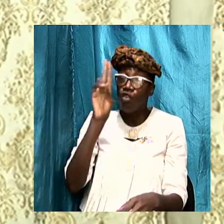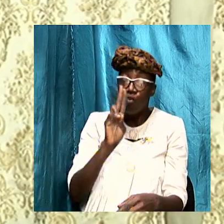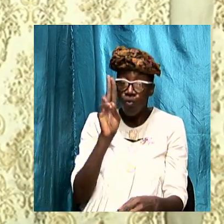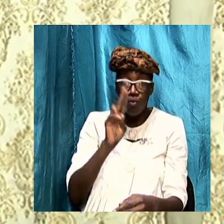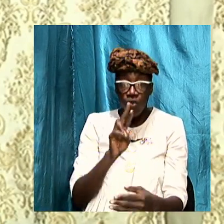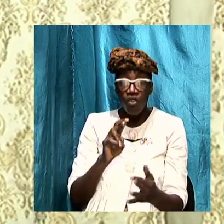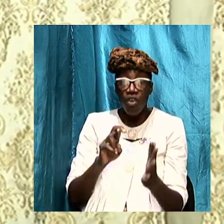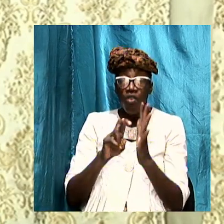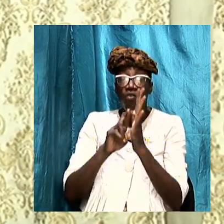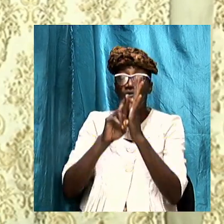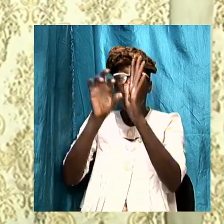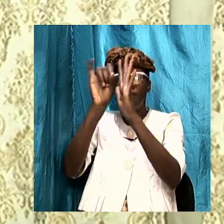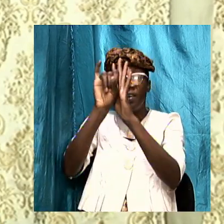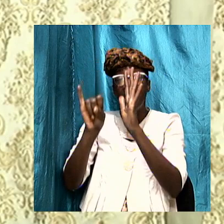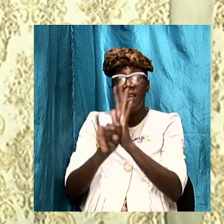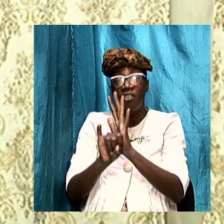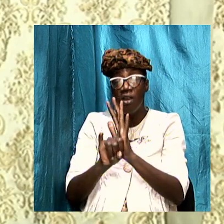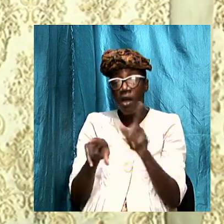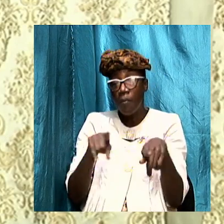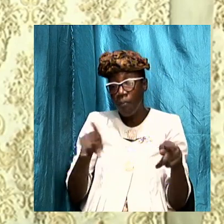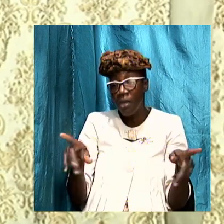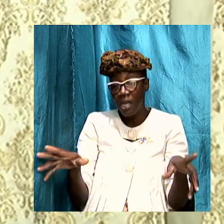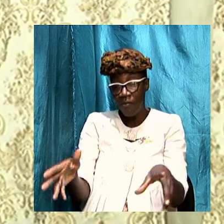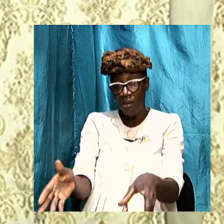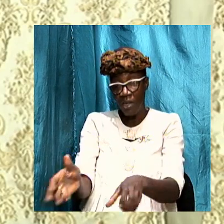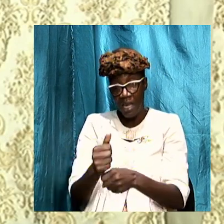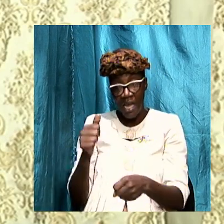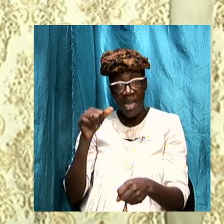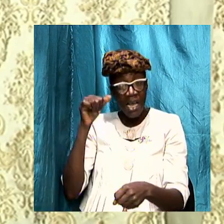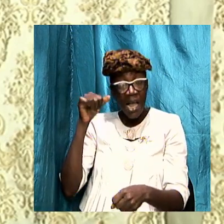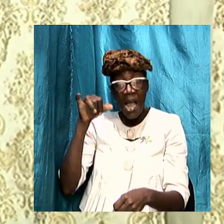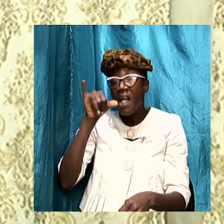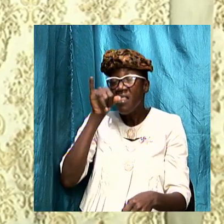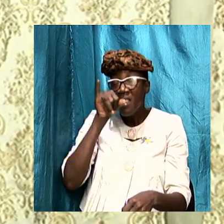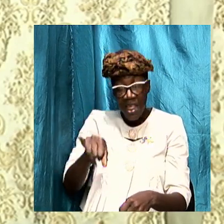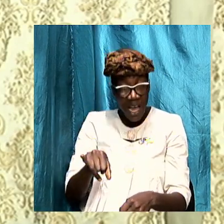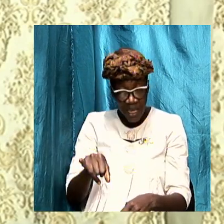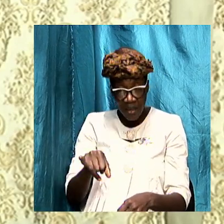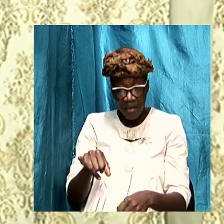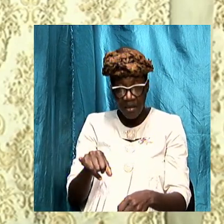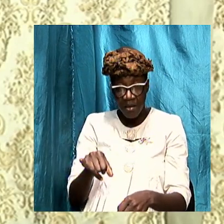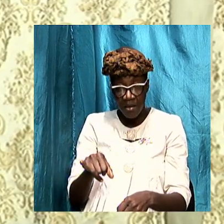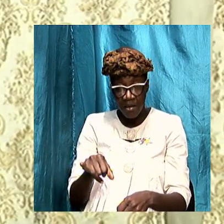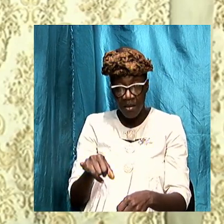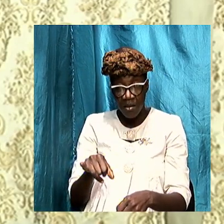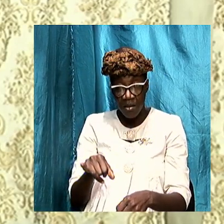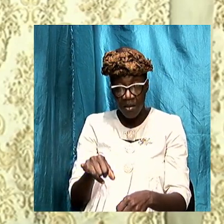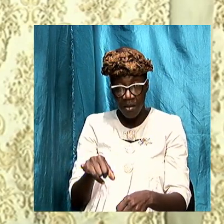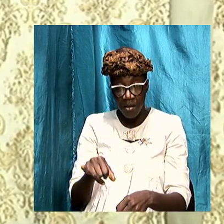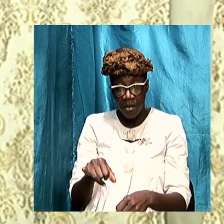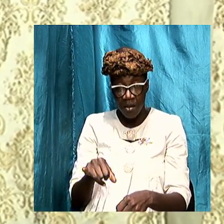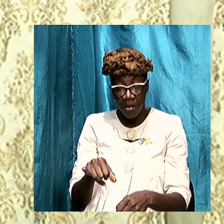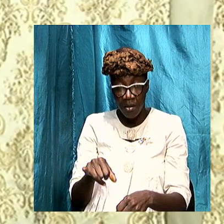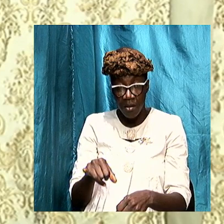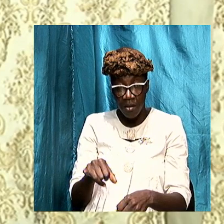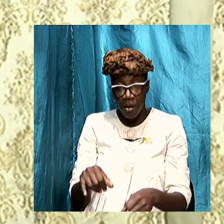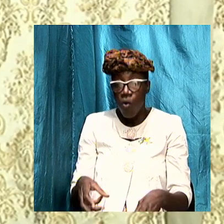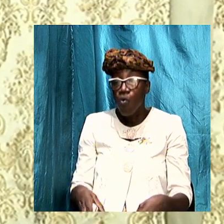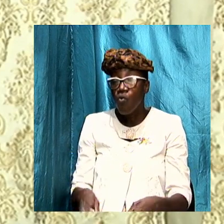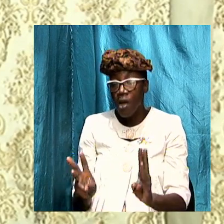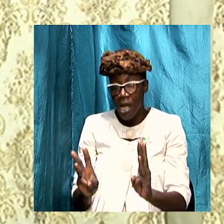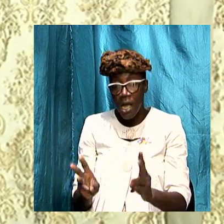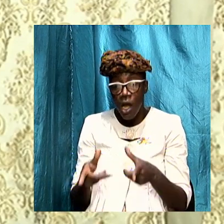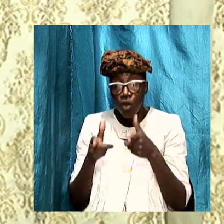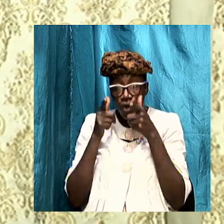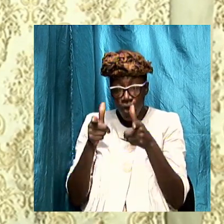but if we take that positioning that position if we take that approach to looking